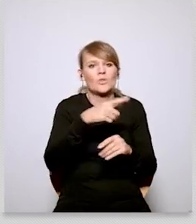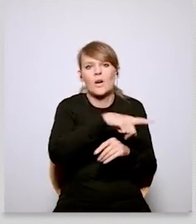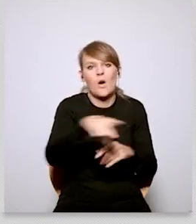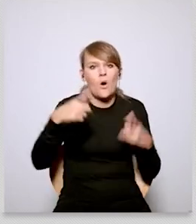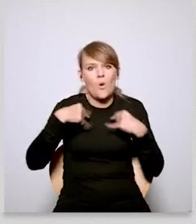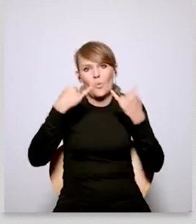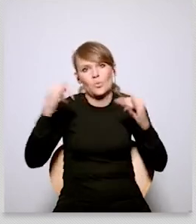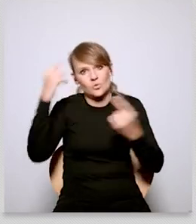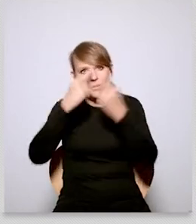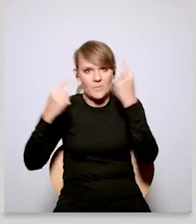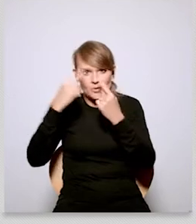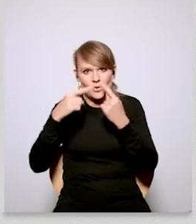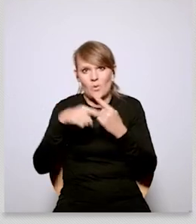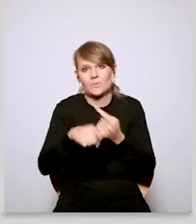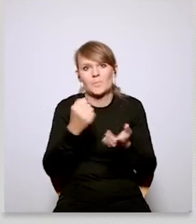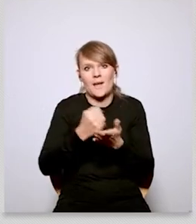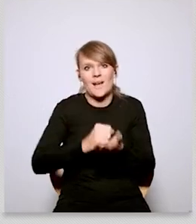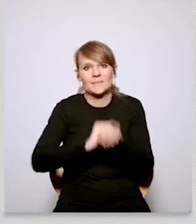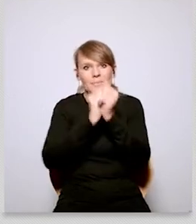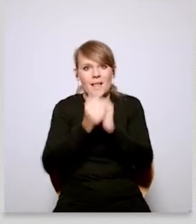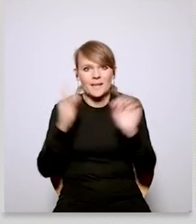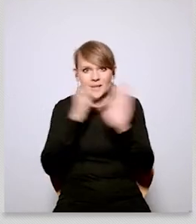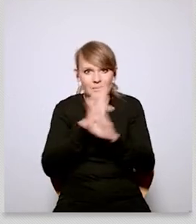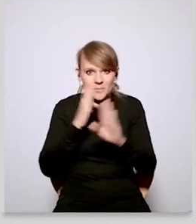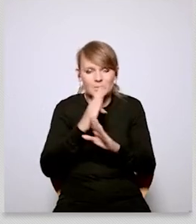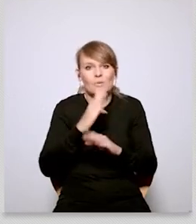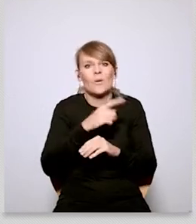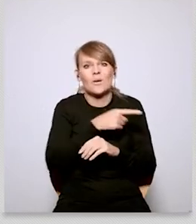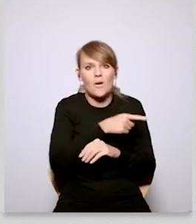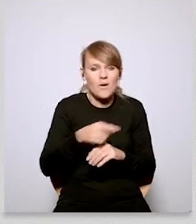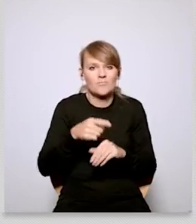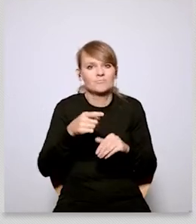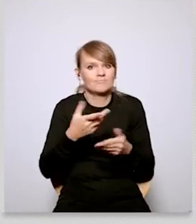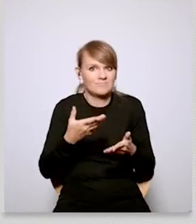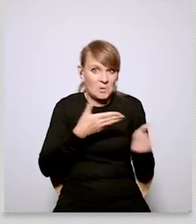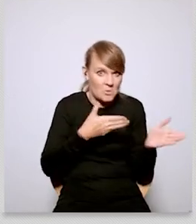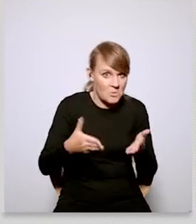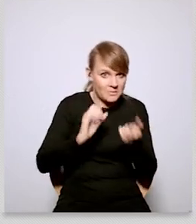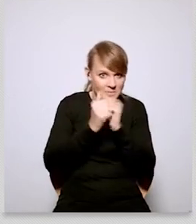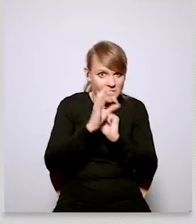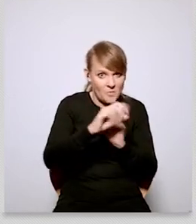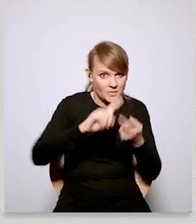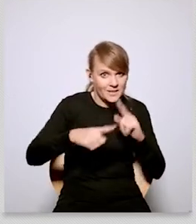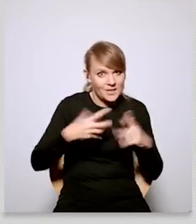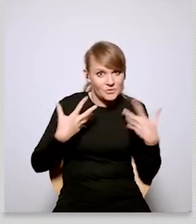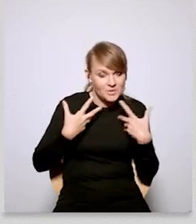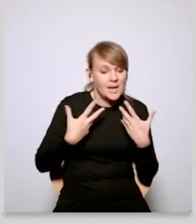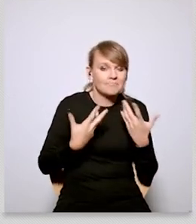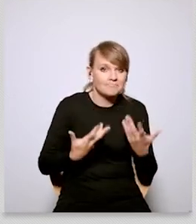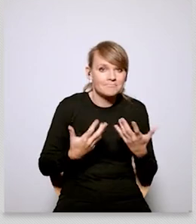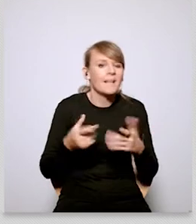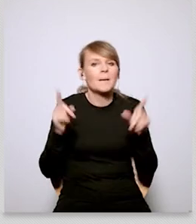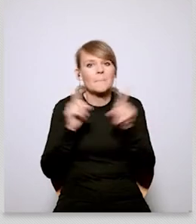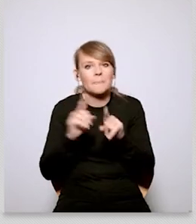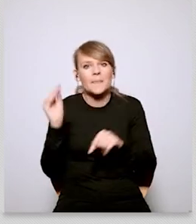so this might influence the approach of many people towards um the green transition